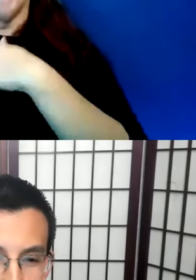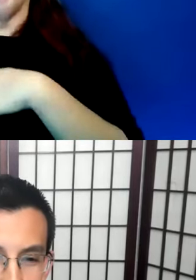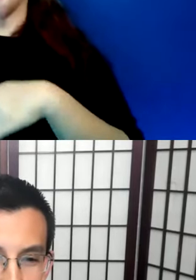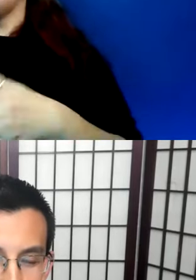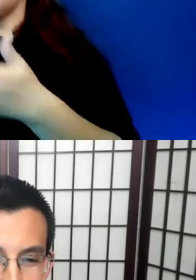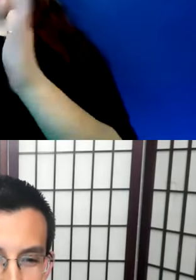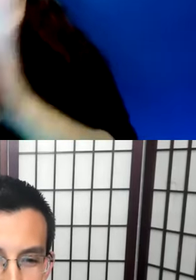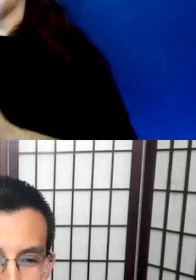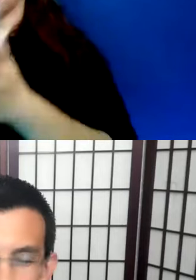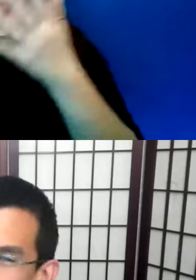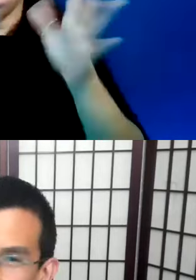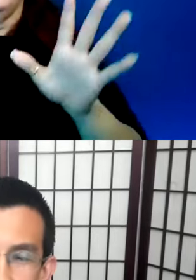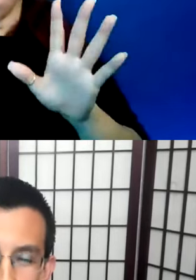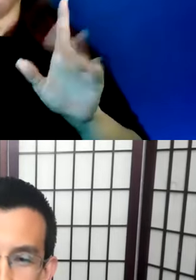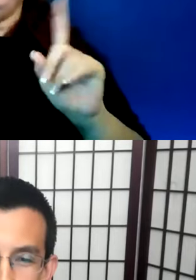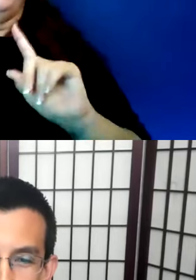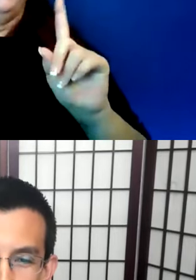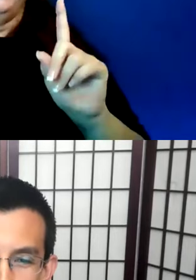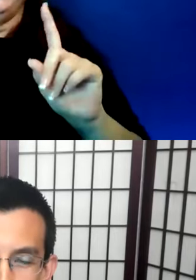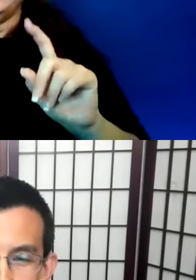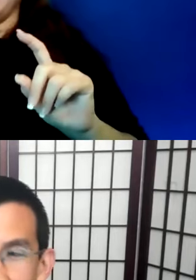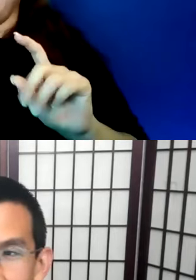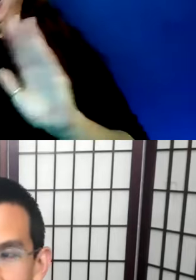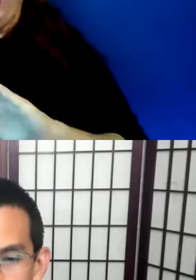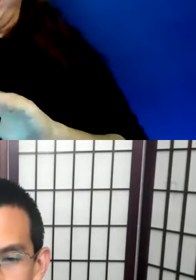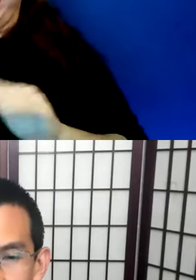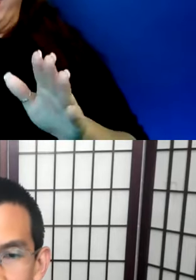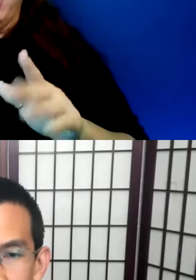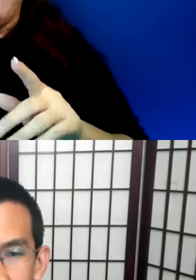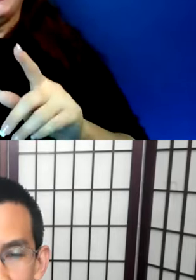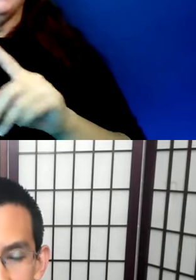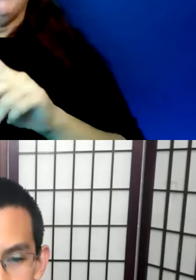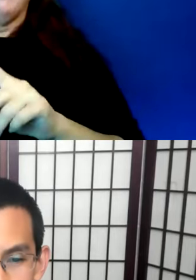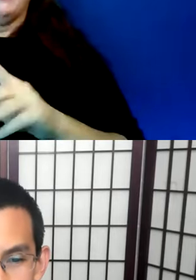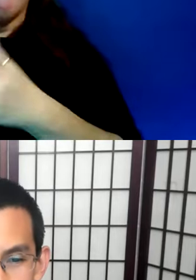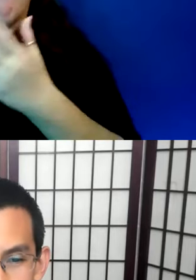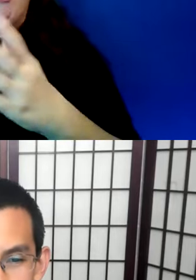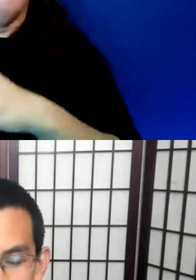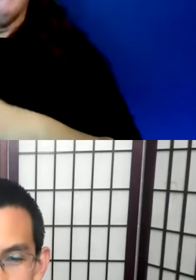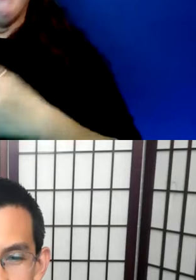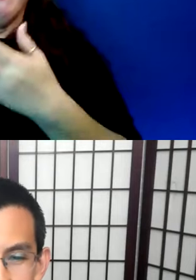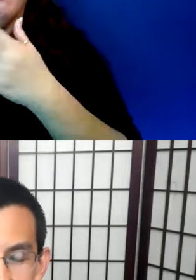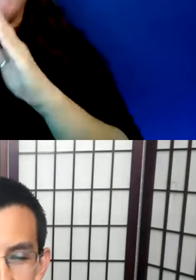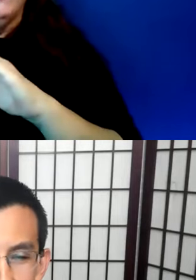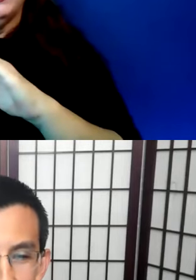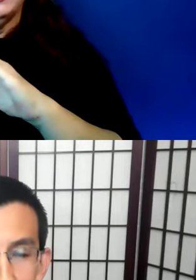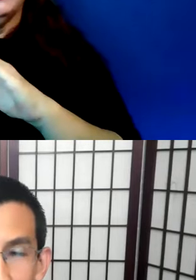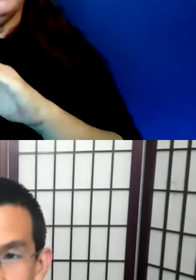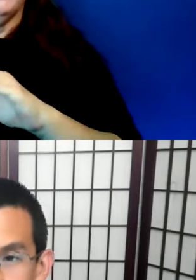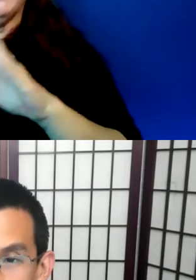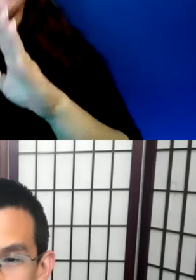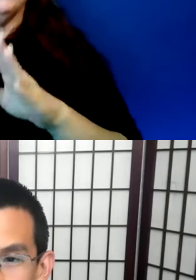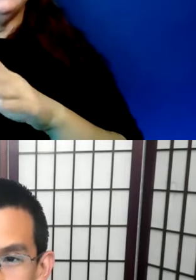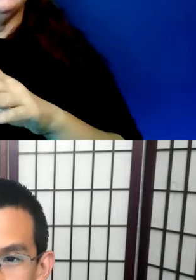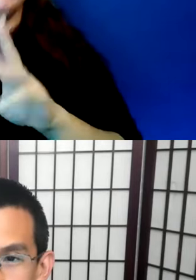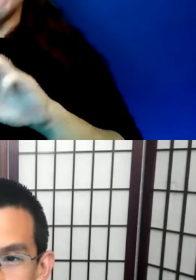well and done. It's like, no, it's doesn't work that way. Because the so-and-so is part of a community. The so-and-so is a